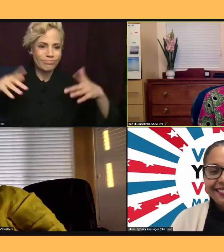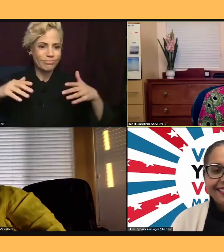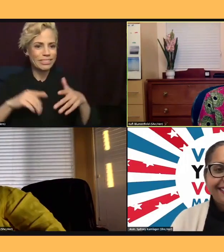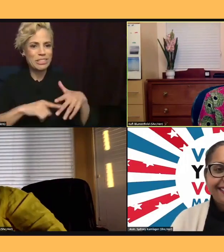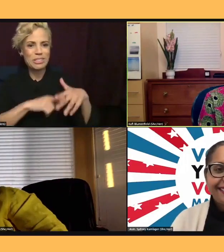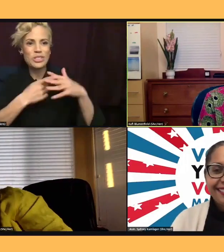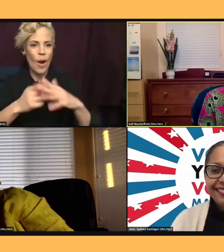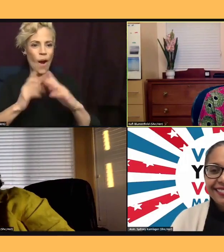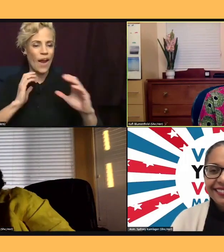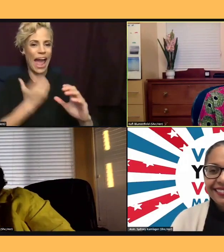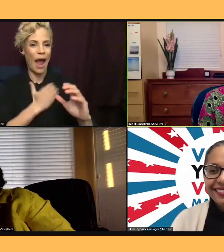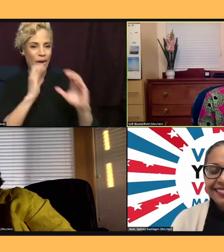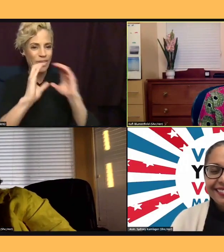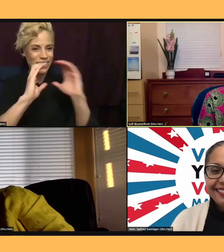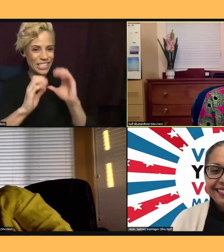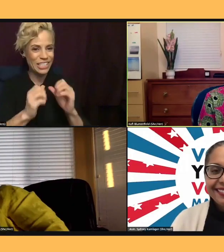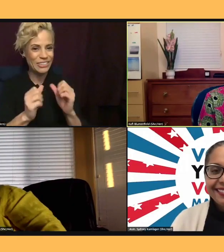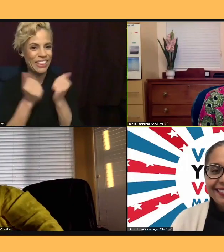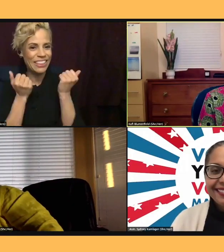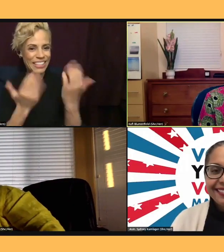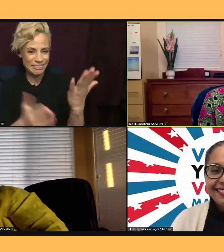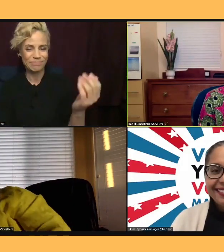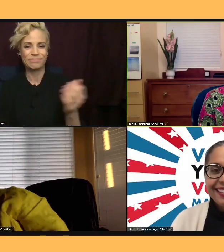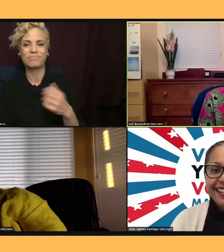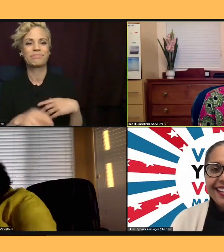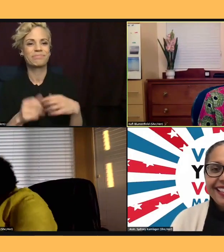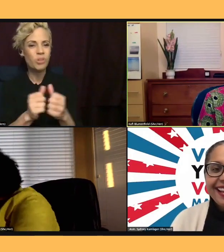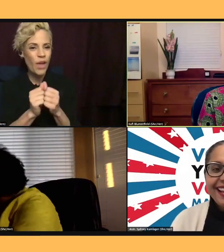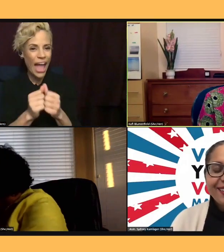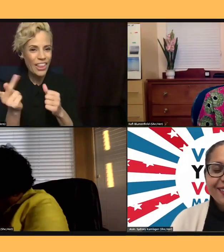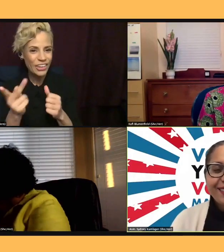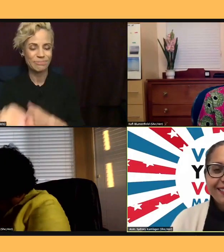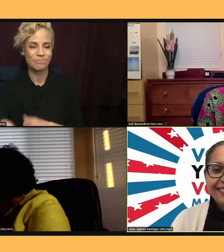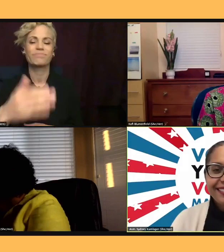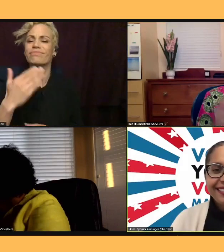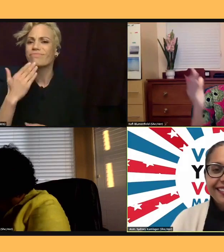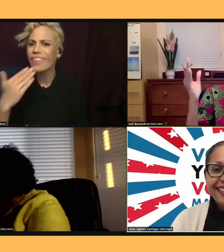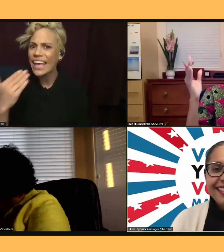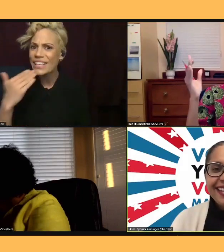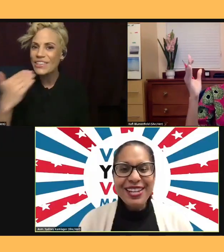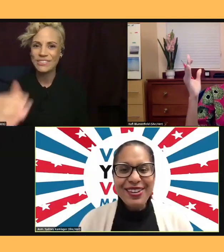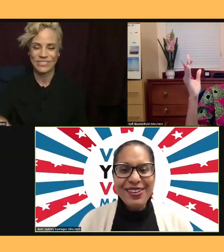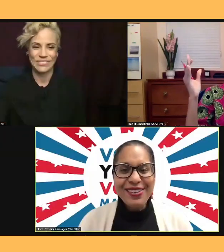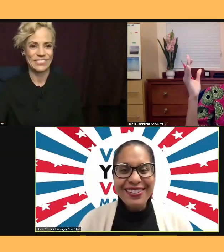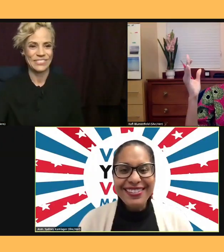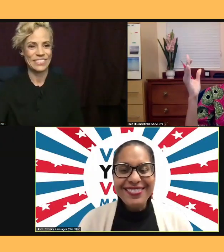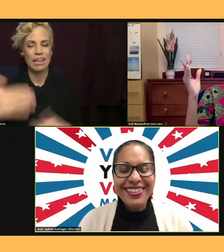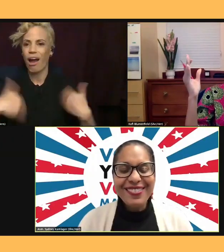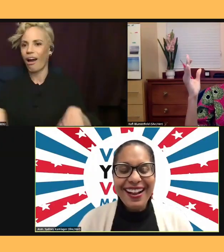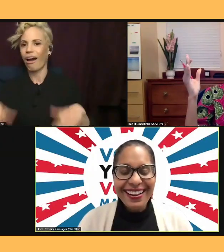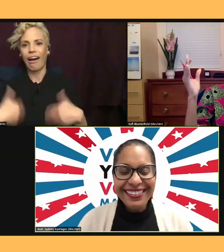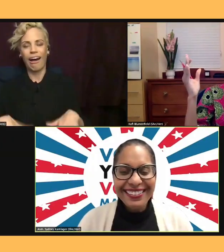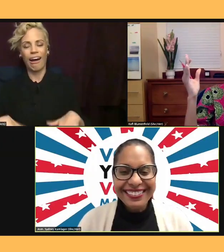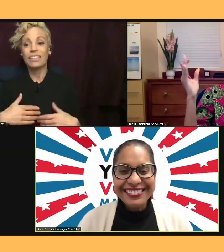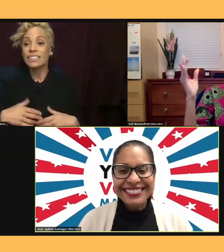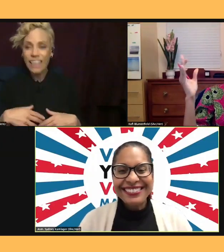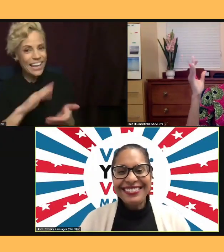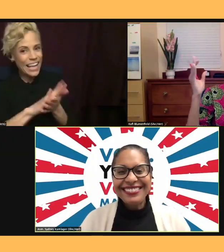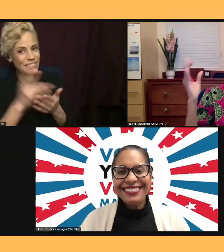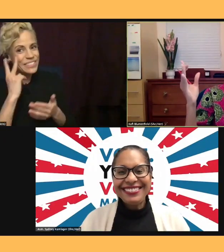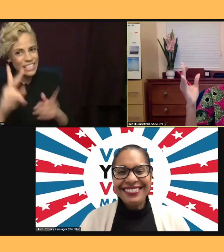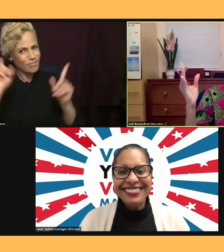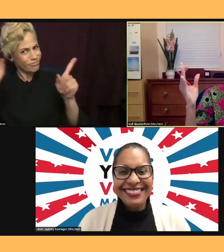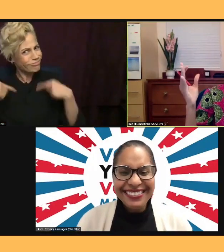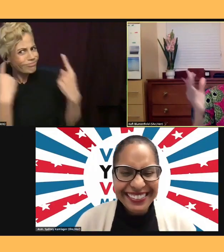together. Thank you. There you are. It's been a while. It's so good to see